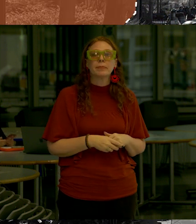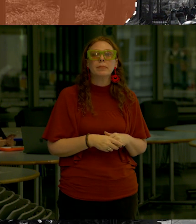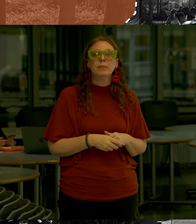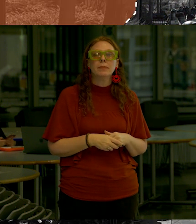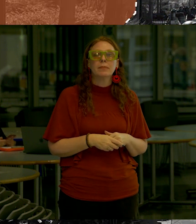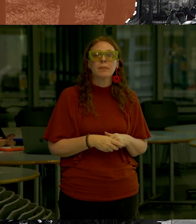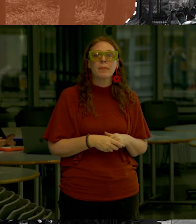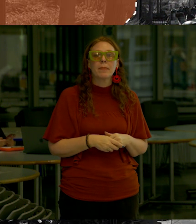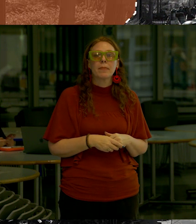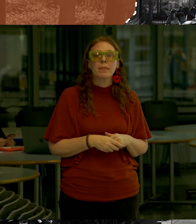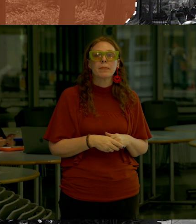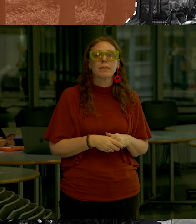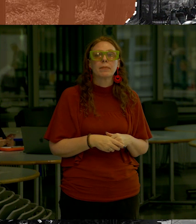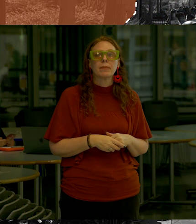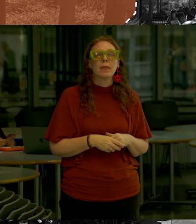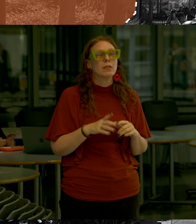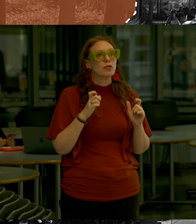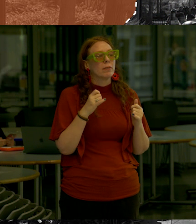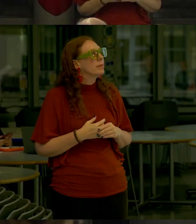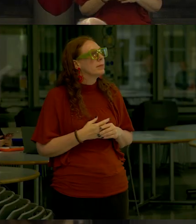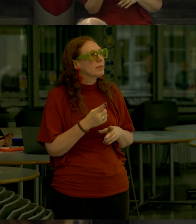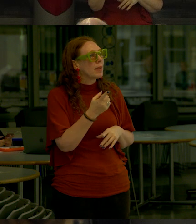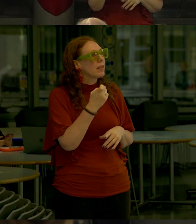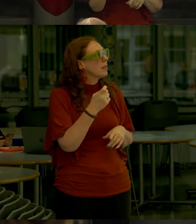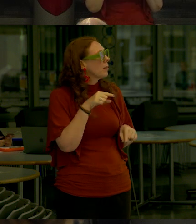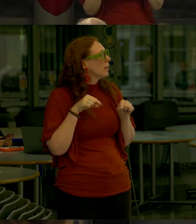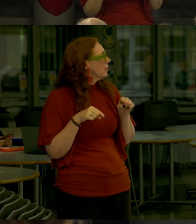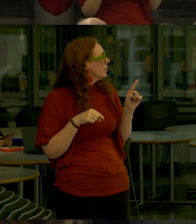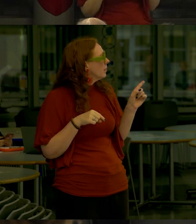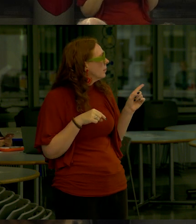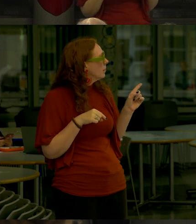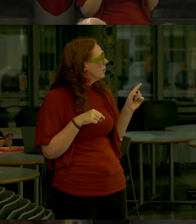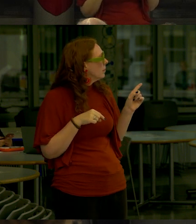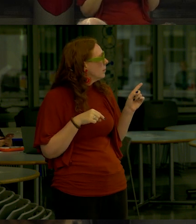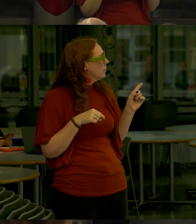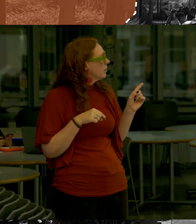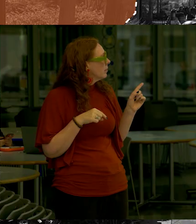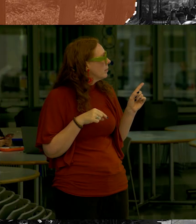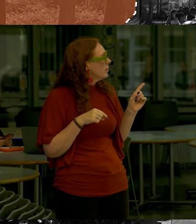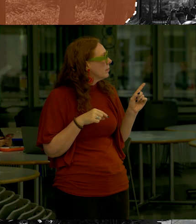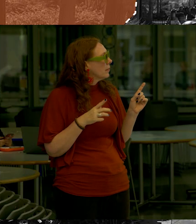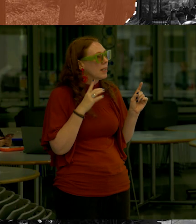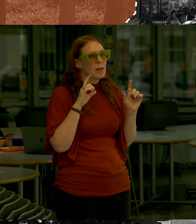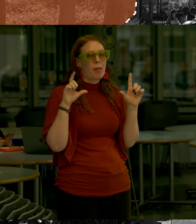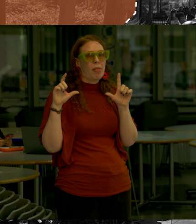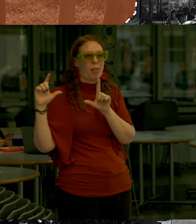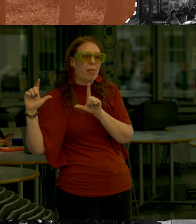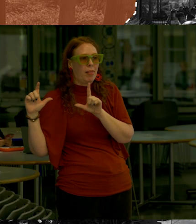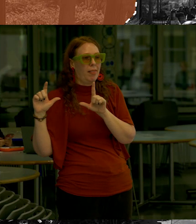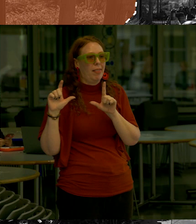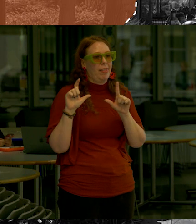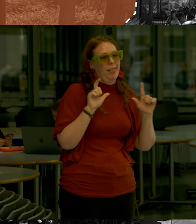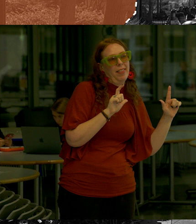side there and here's a shot of that yeah the rendering got a little closer to this